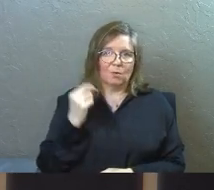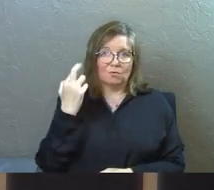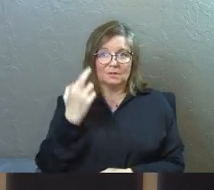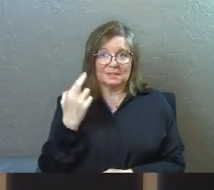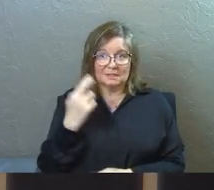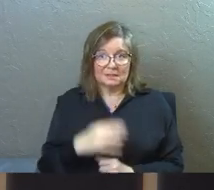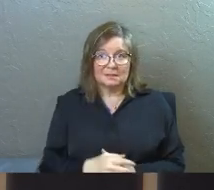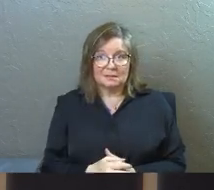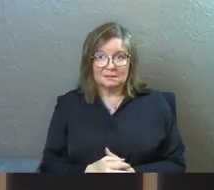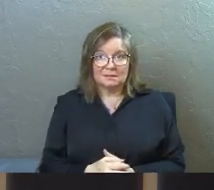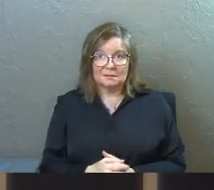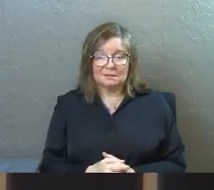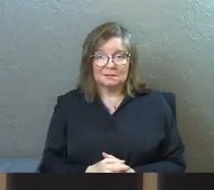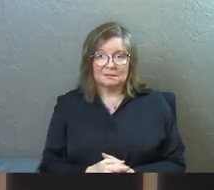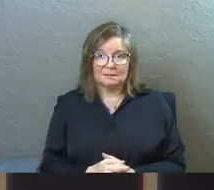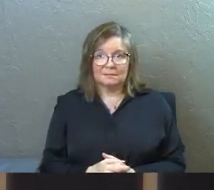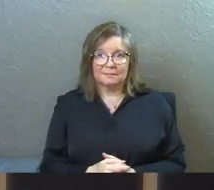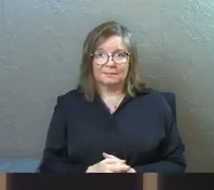own reasons.